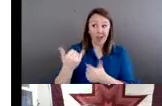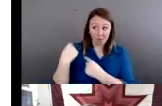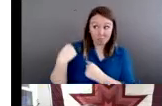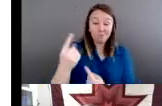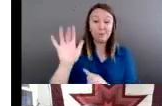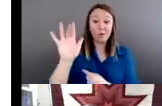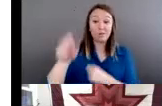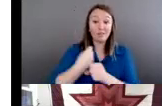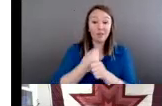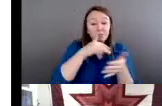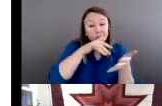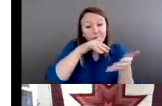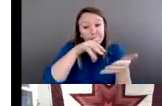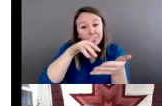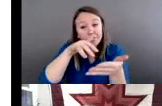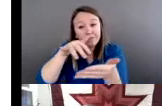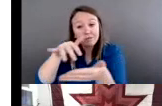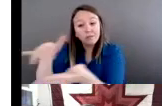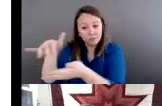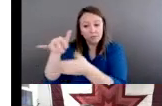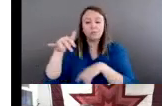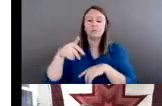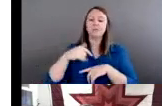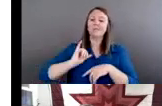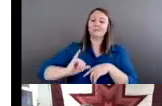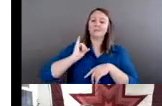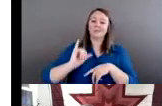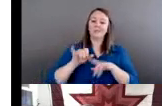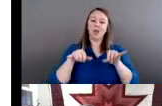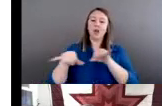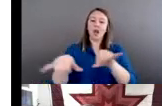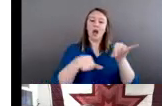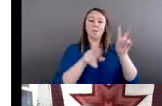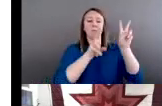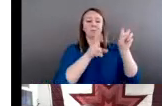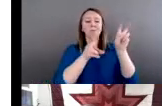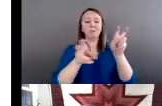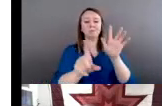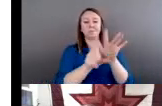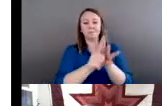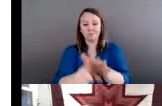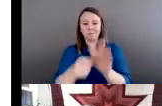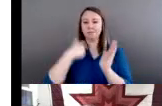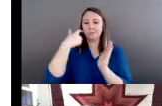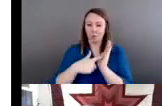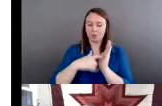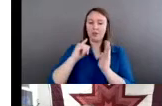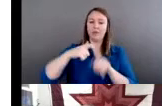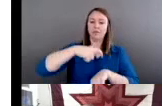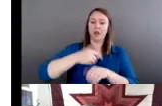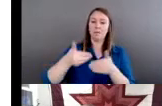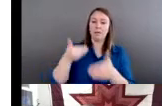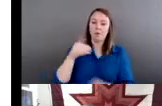issue, there are some common themes that we find in the time before contact. Right,